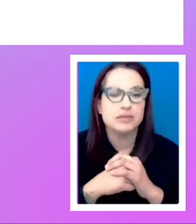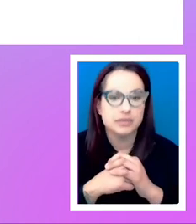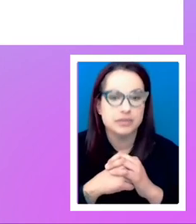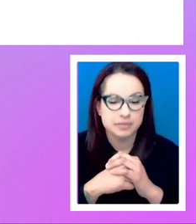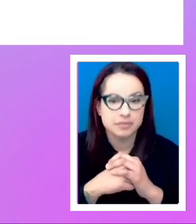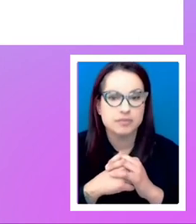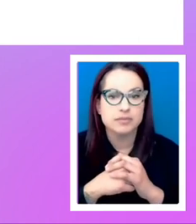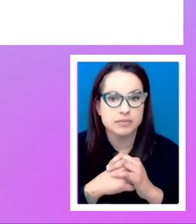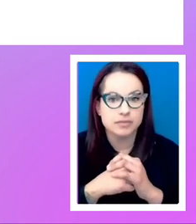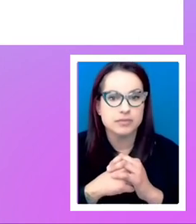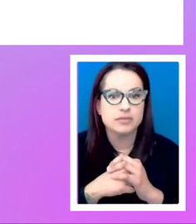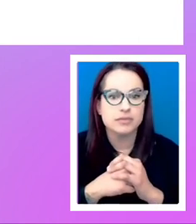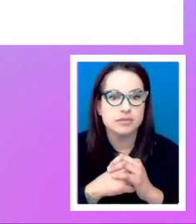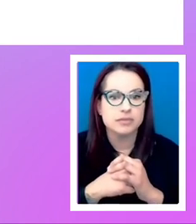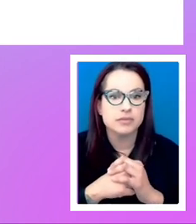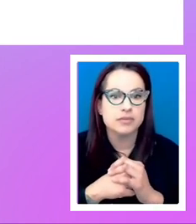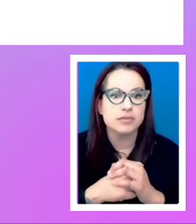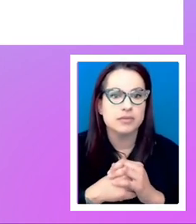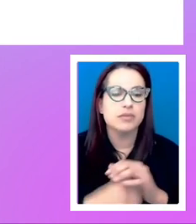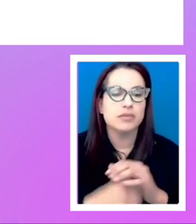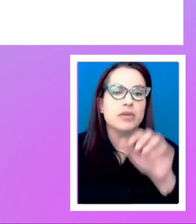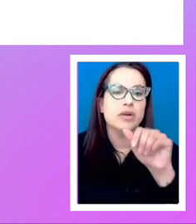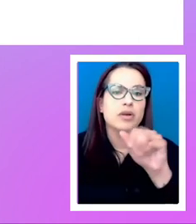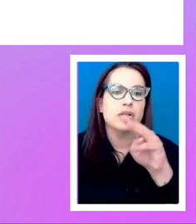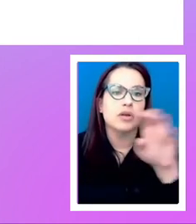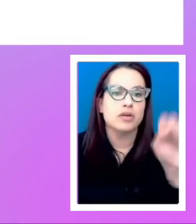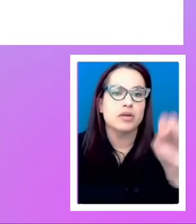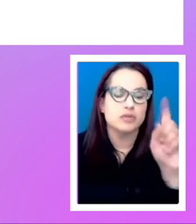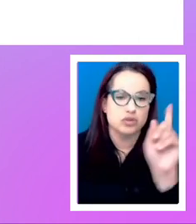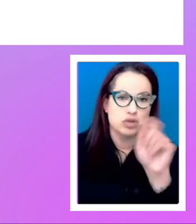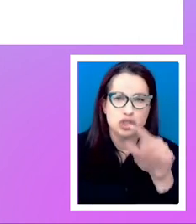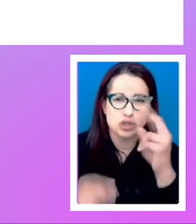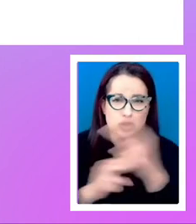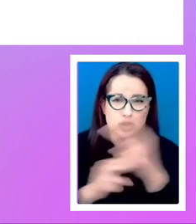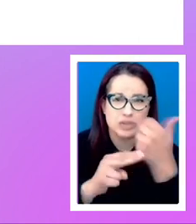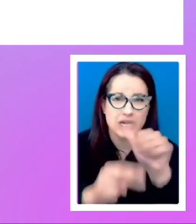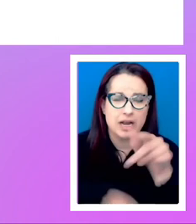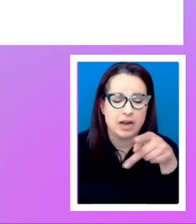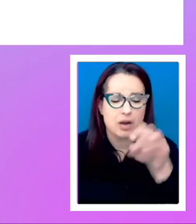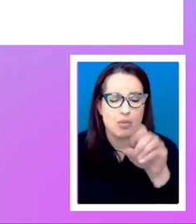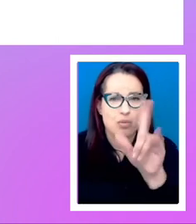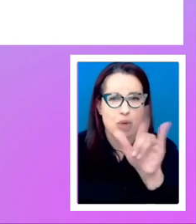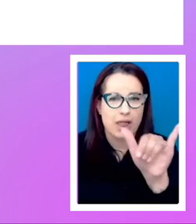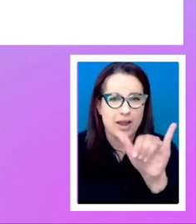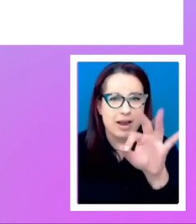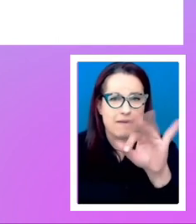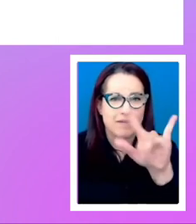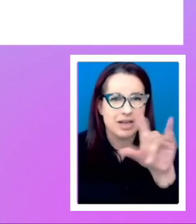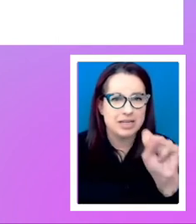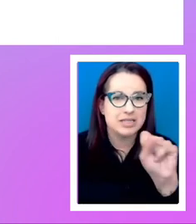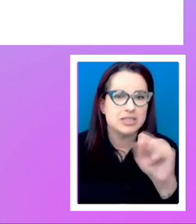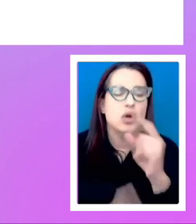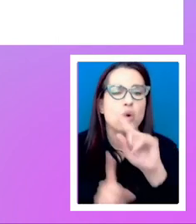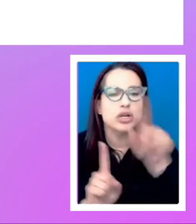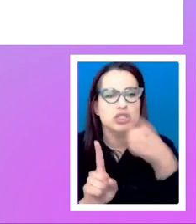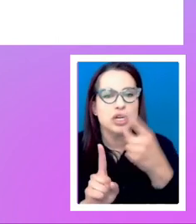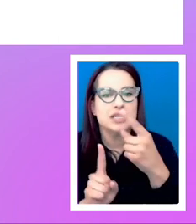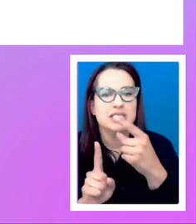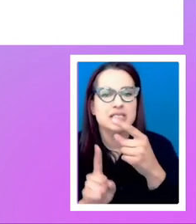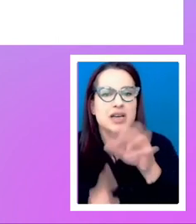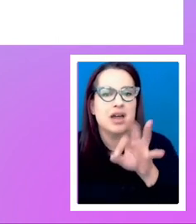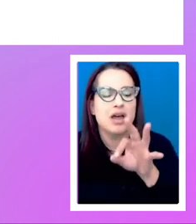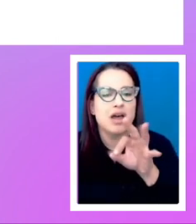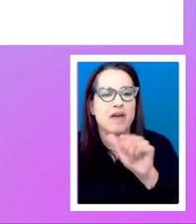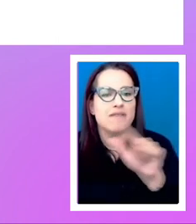All right. A question from Ames. Are you using any polyfills or just fallback CSS to manage browsers that don't